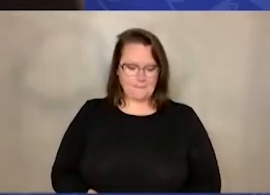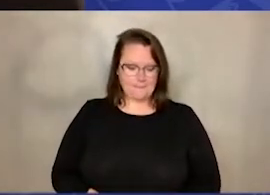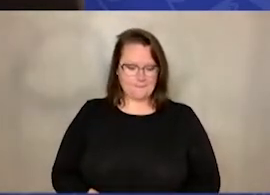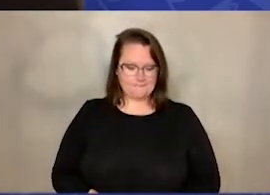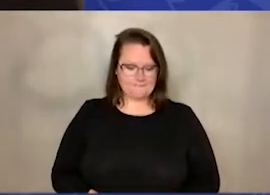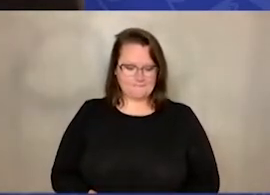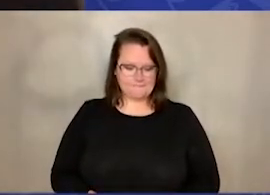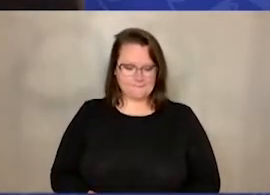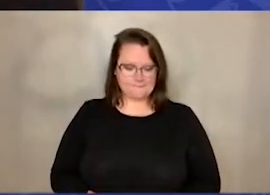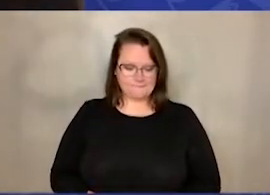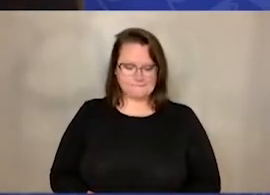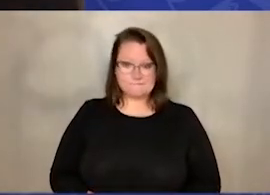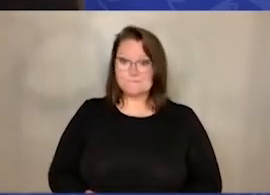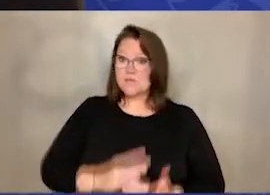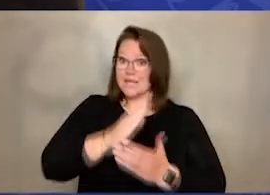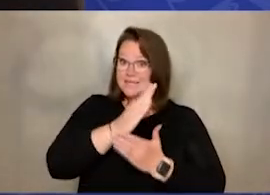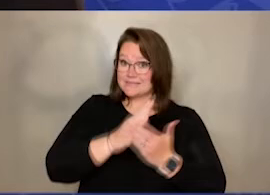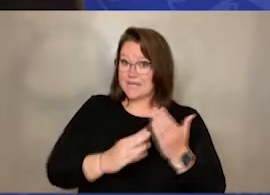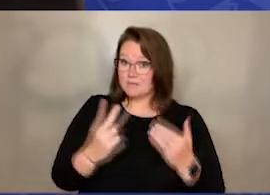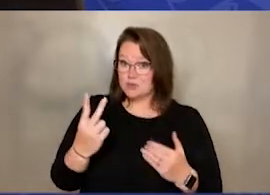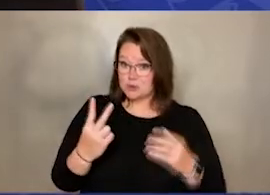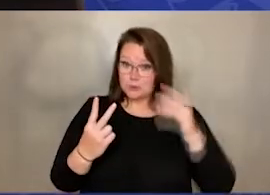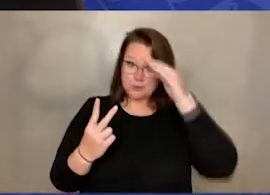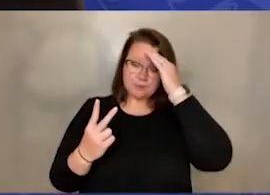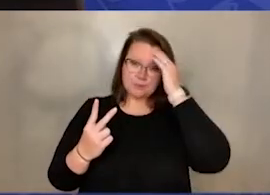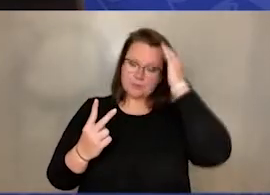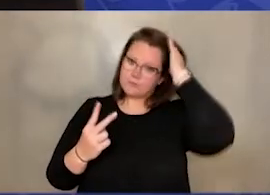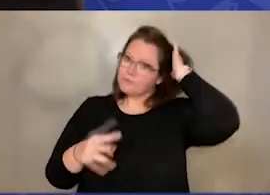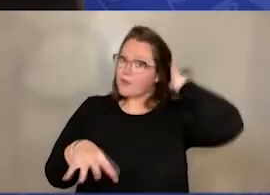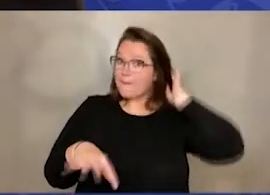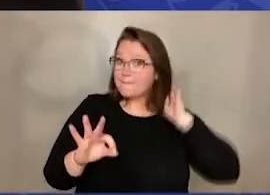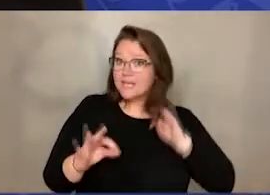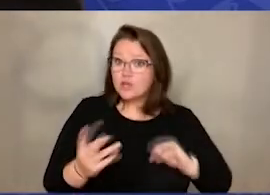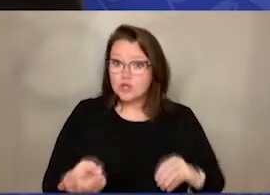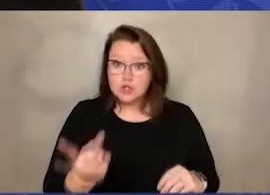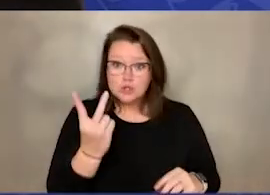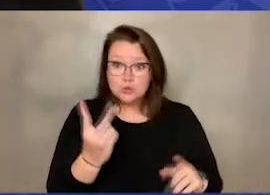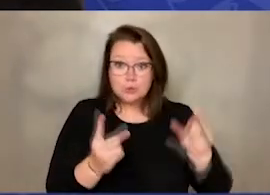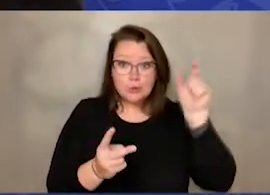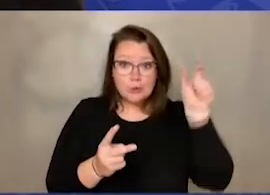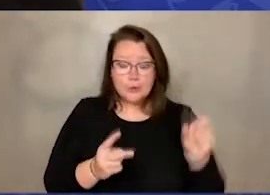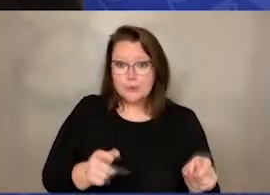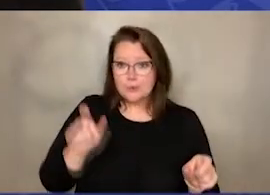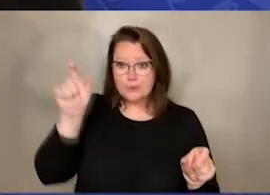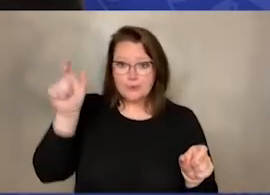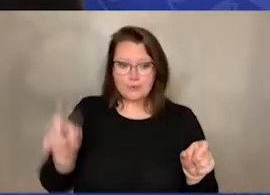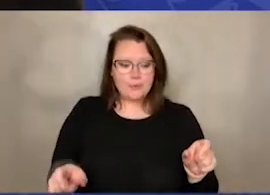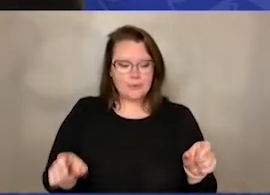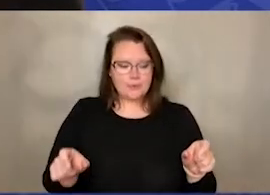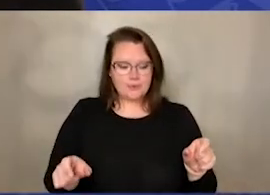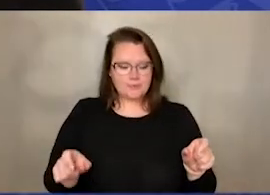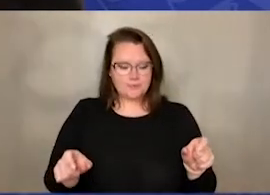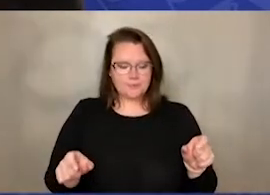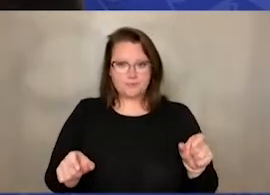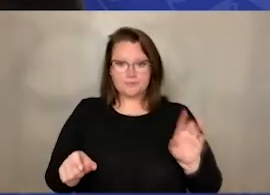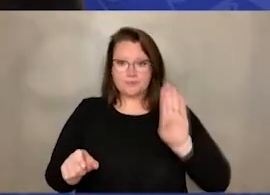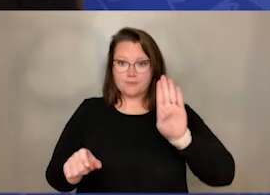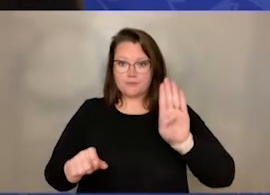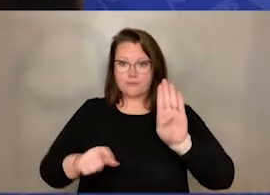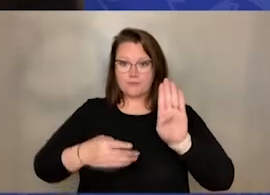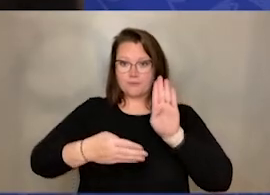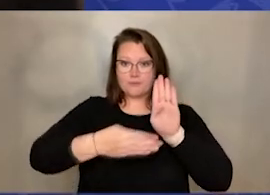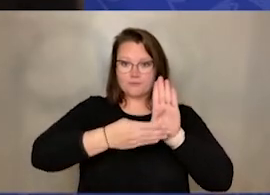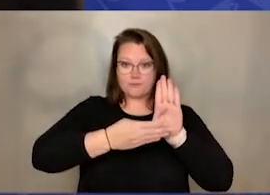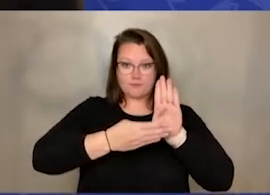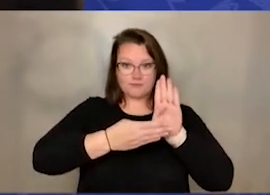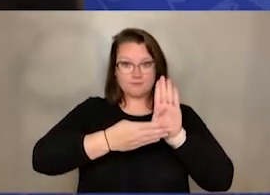Step two, pick two of your strips of paper and lay them like the shape